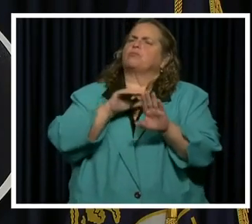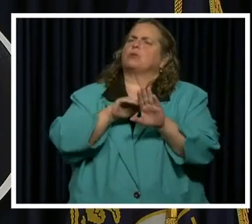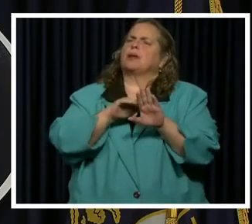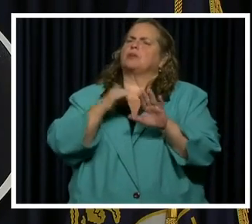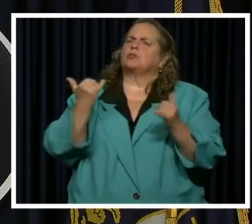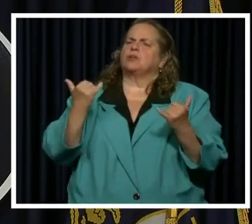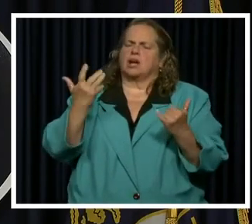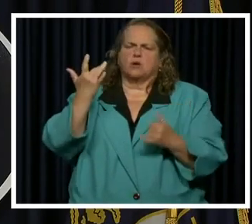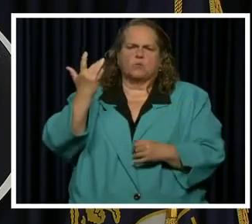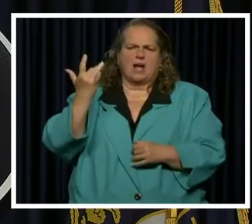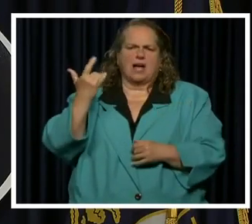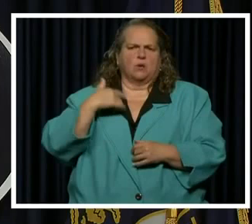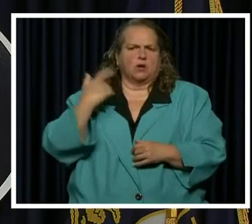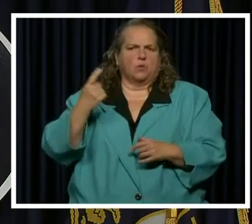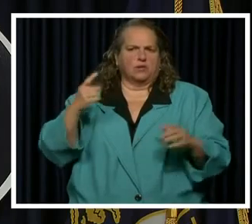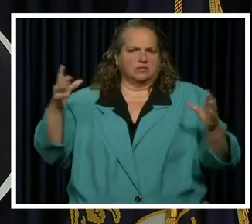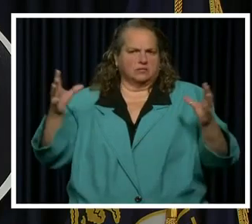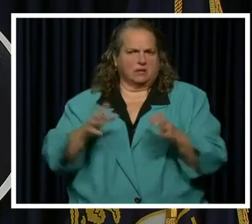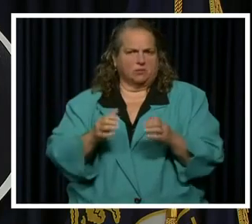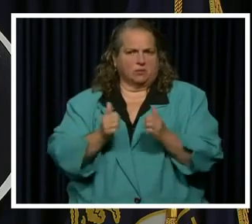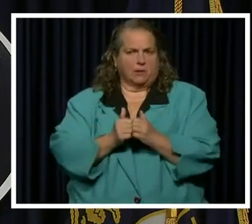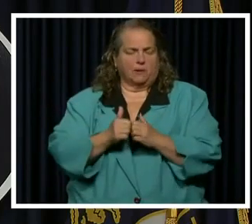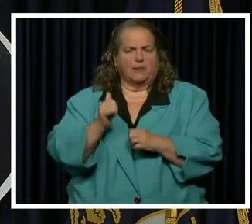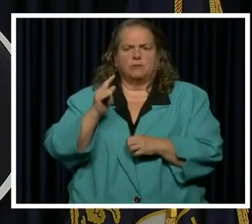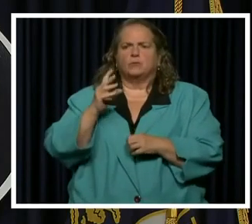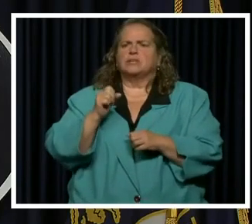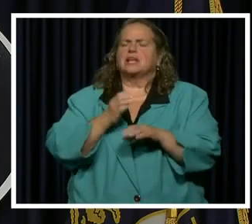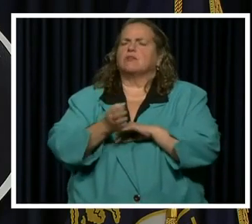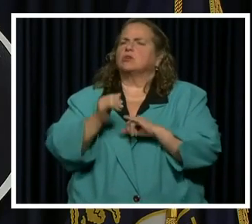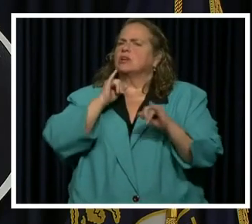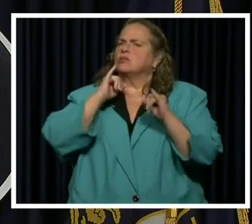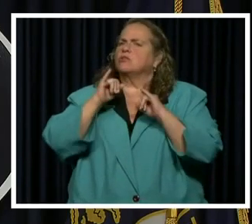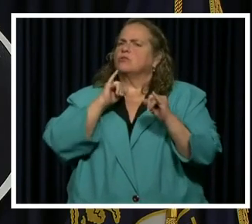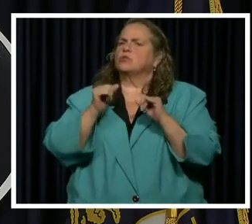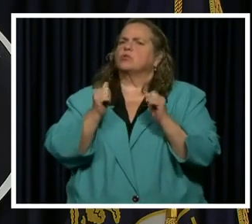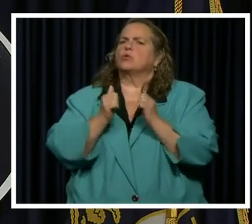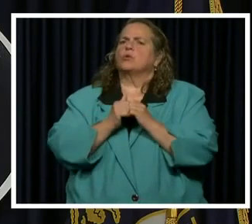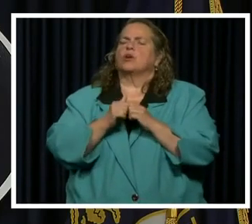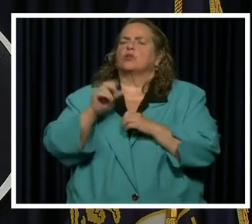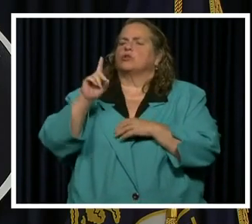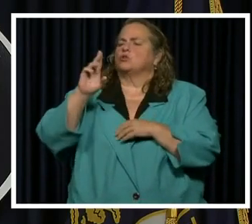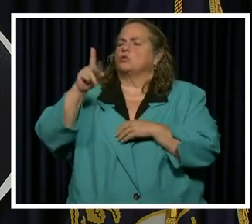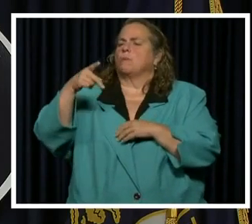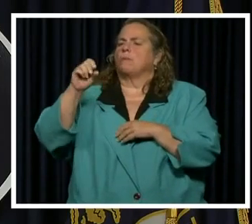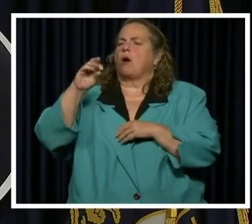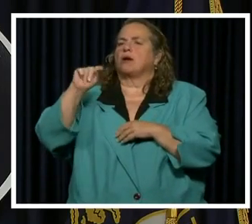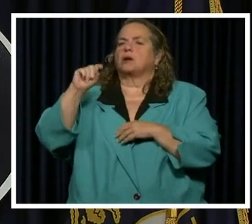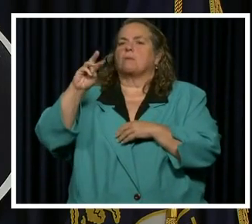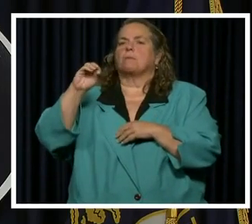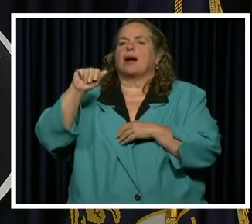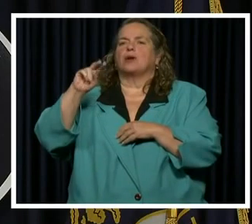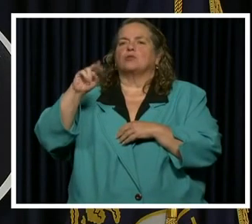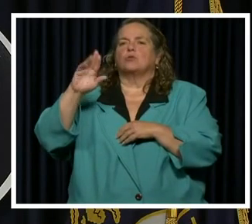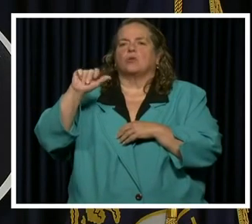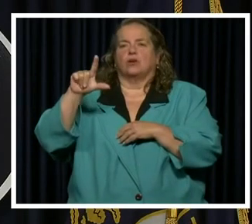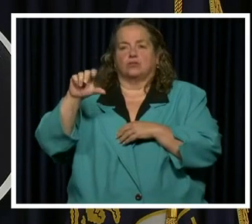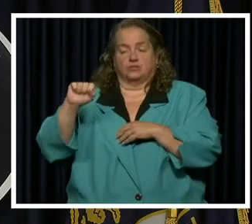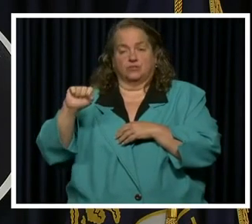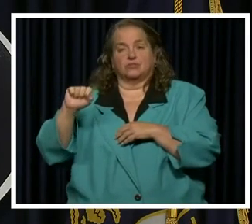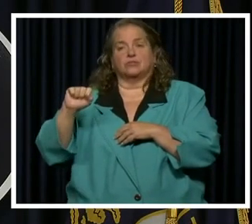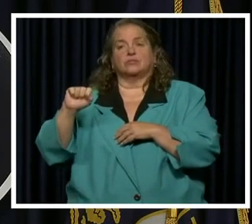one of the reasons that we come together. It was after an interview with DuPont Manuals, a